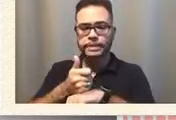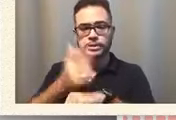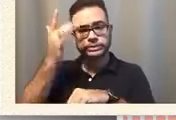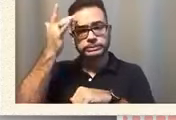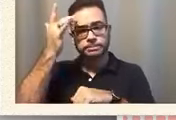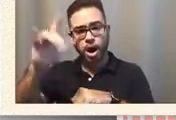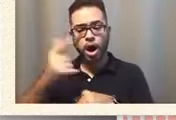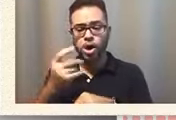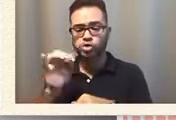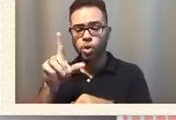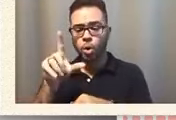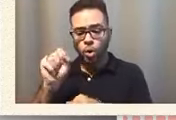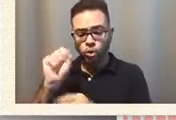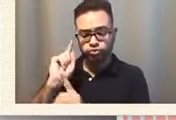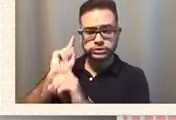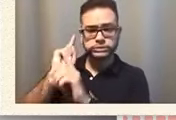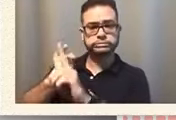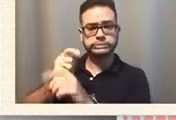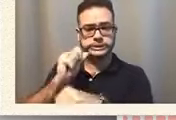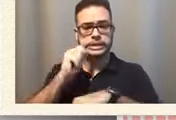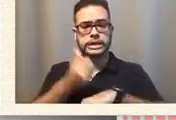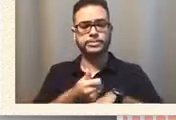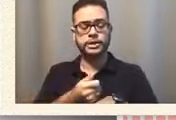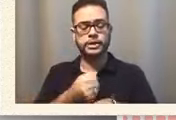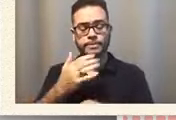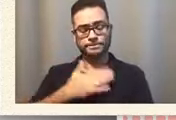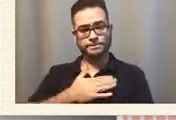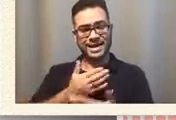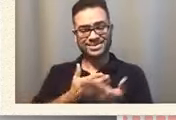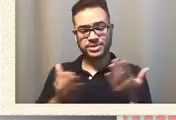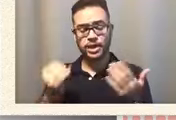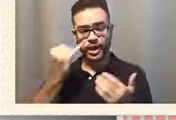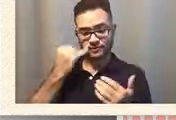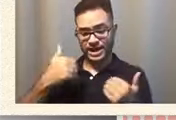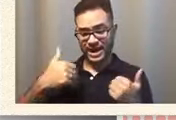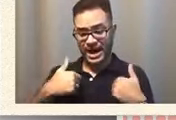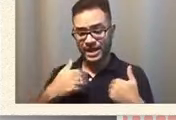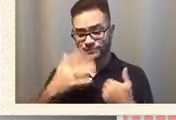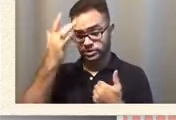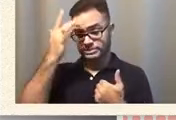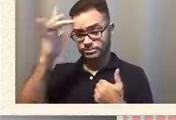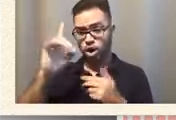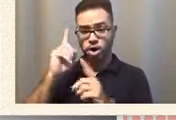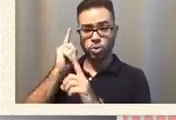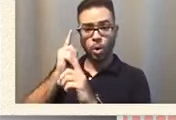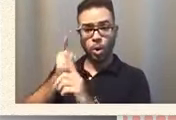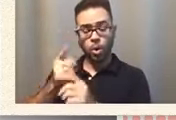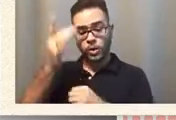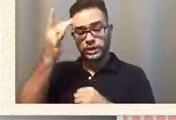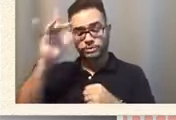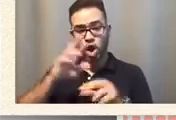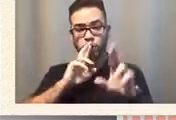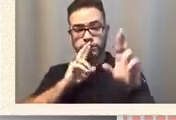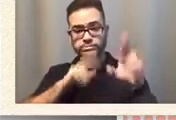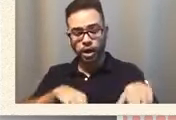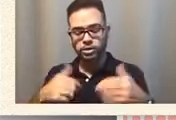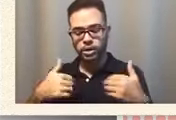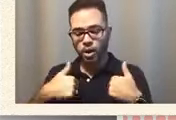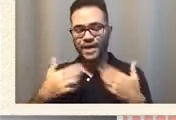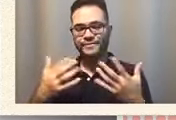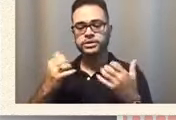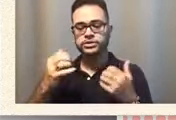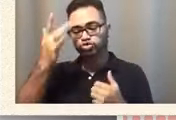and my thing is if i have smart goals i want smart responses and a smart iep being developed